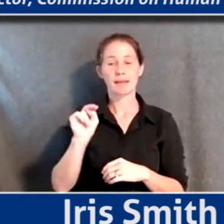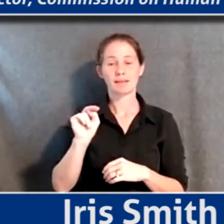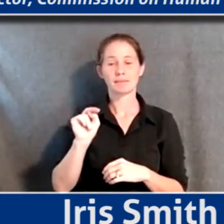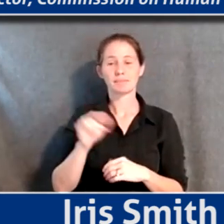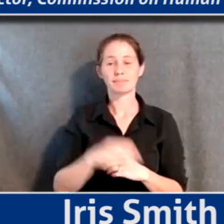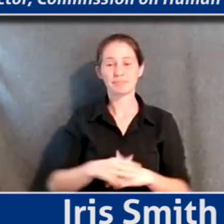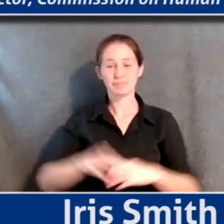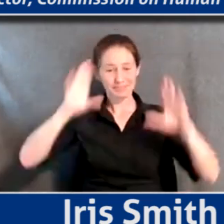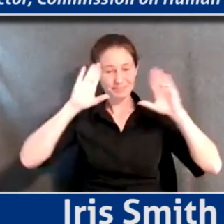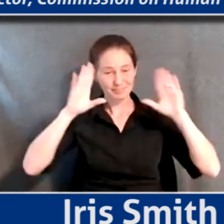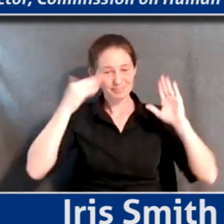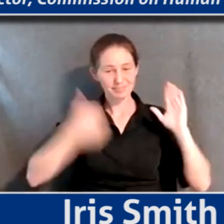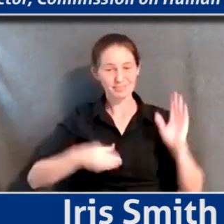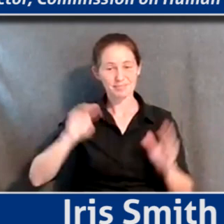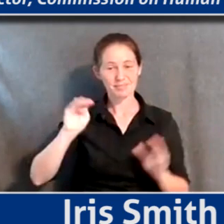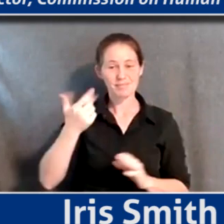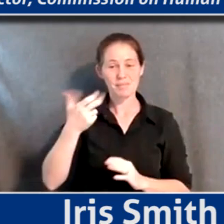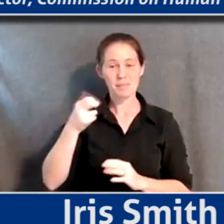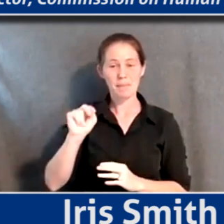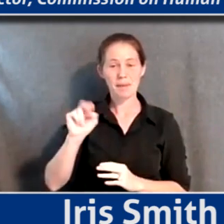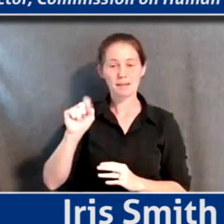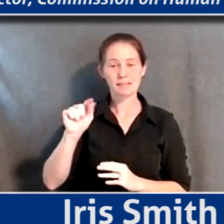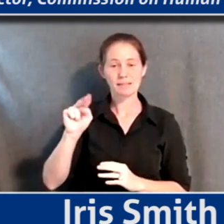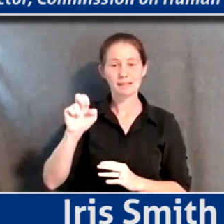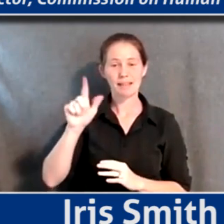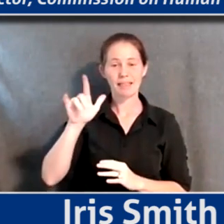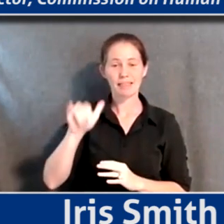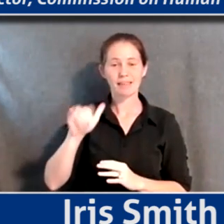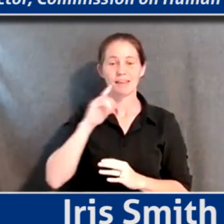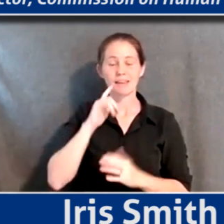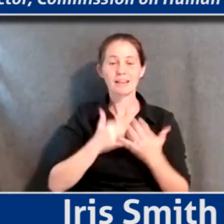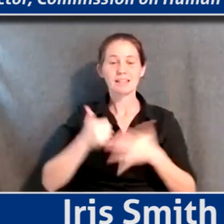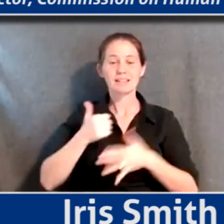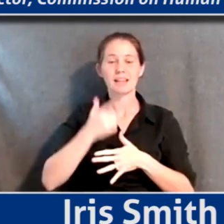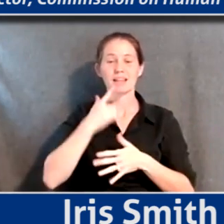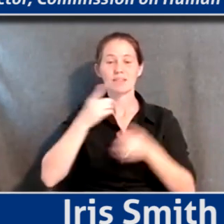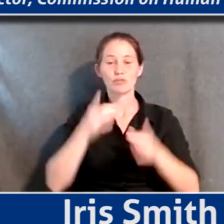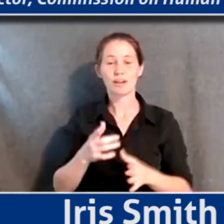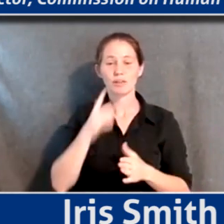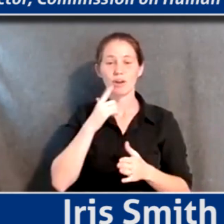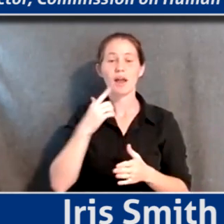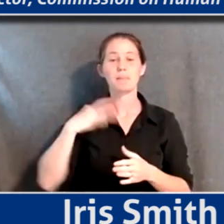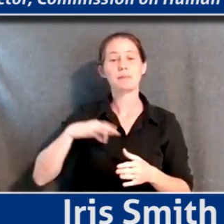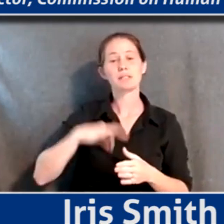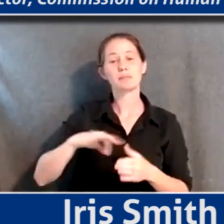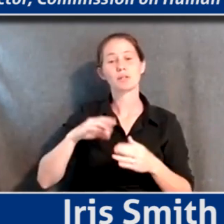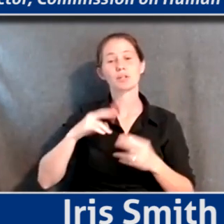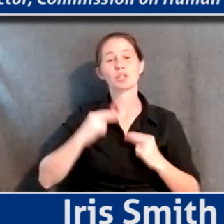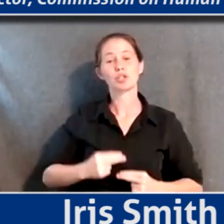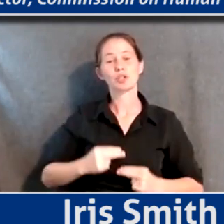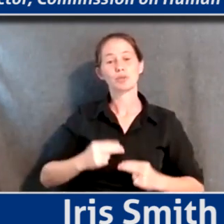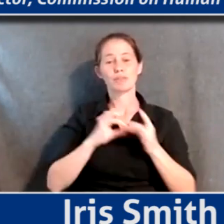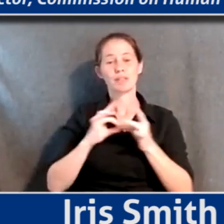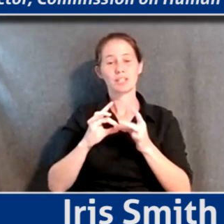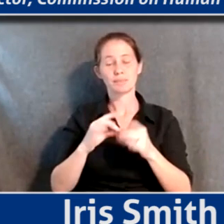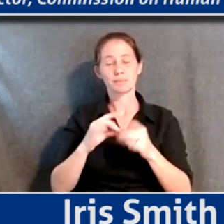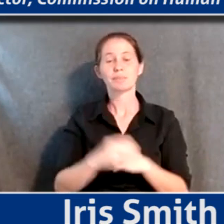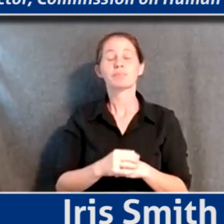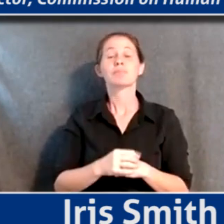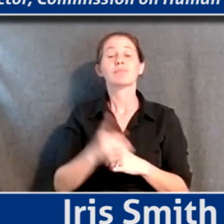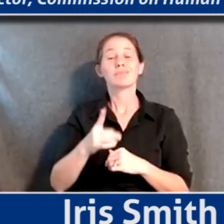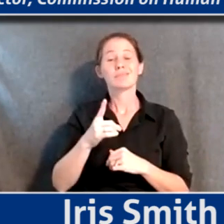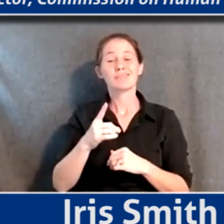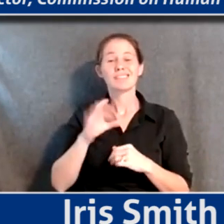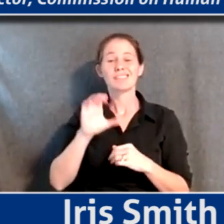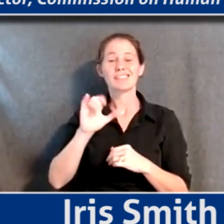Hi, everyone. I'm Megan Stanley. I'm the executive director for the Pittsburgh Commission on Human Relations. So we are the city's civil rights